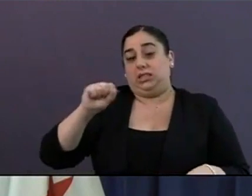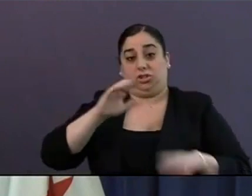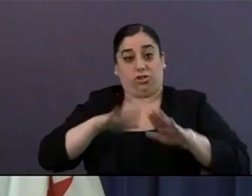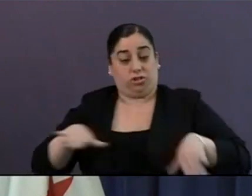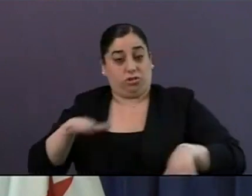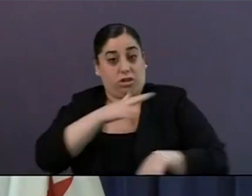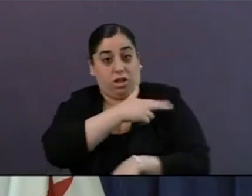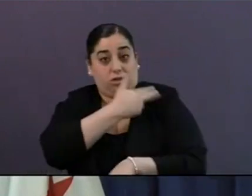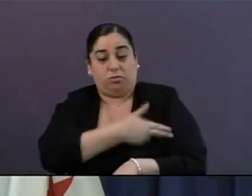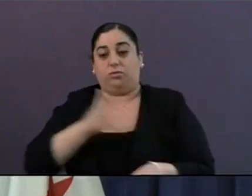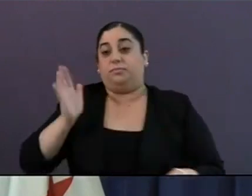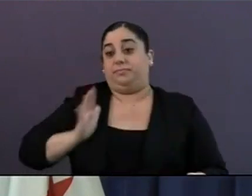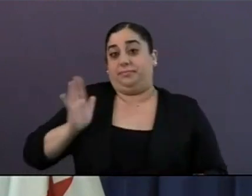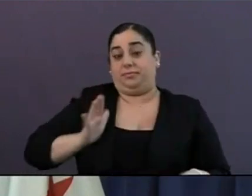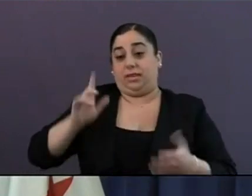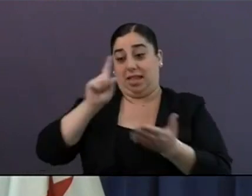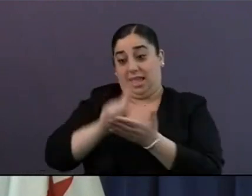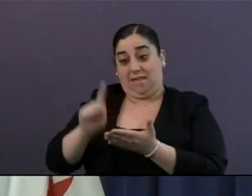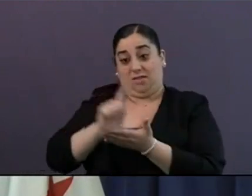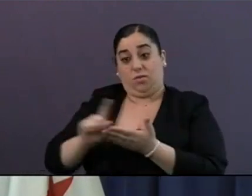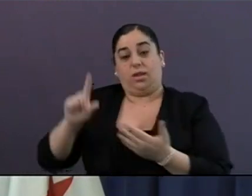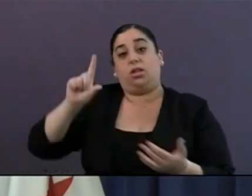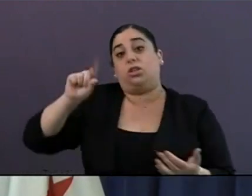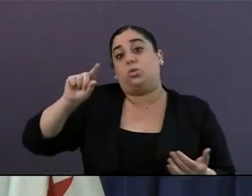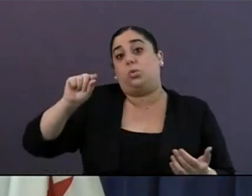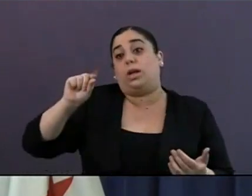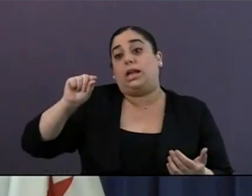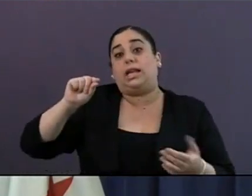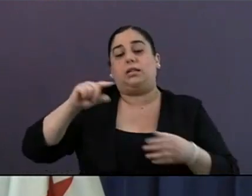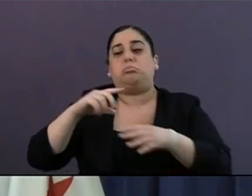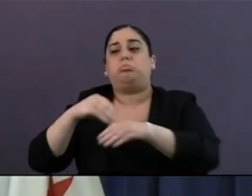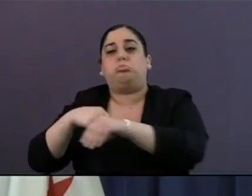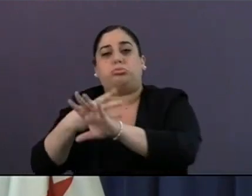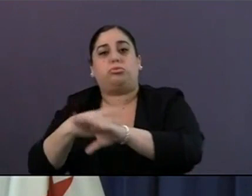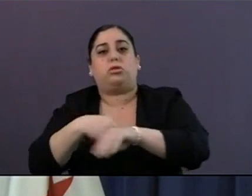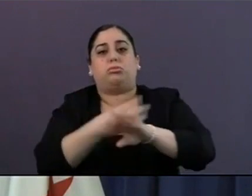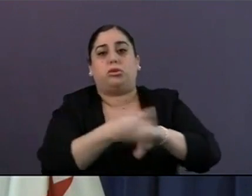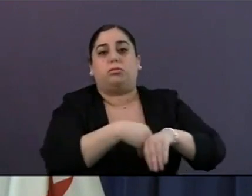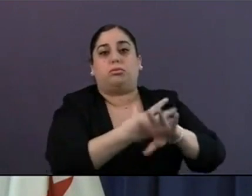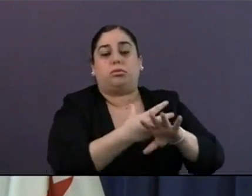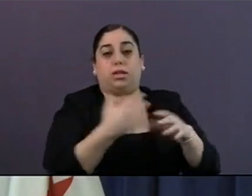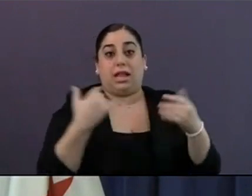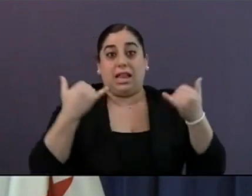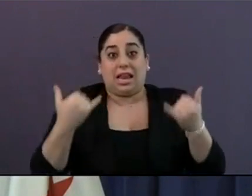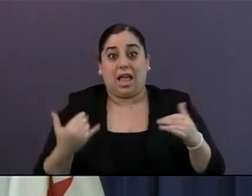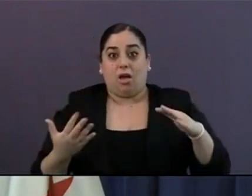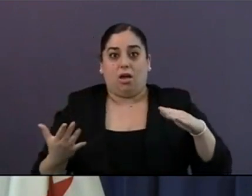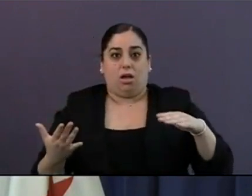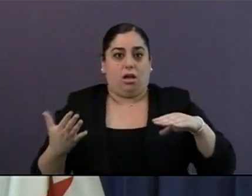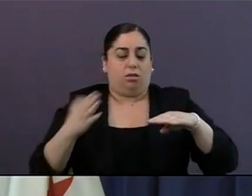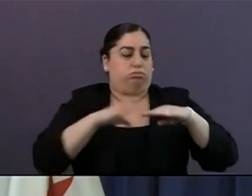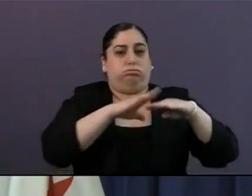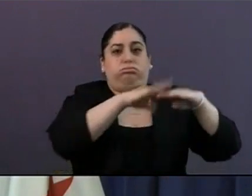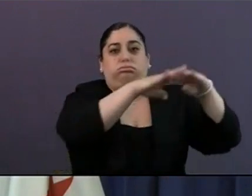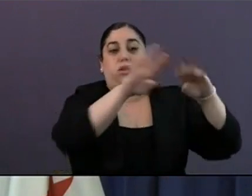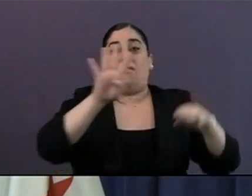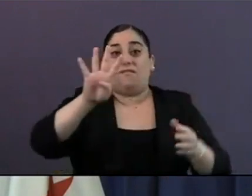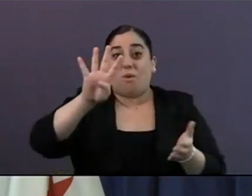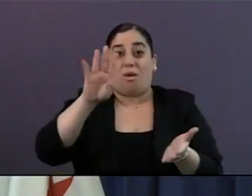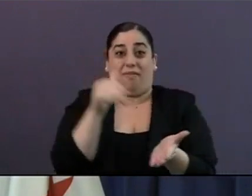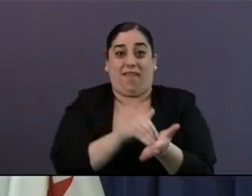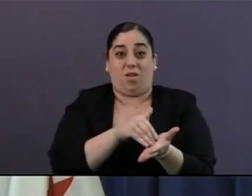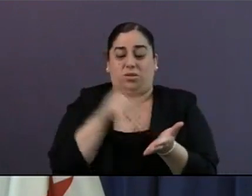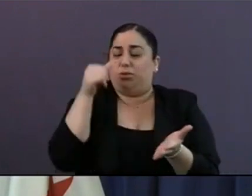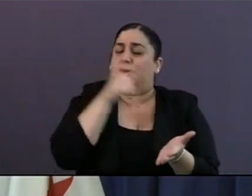visits per week to more than 4,000. 20 to 4,000. Other providers like Sharp and Kaiser are also